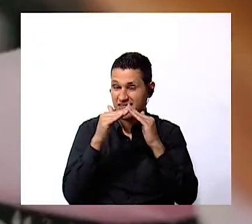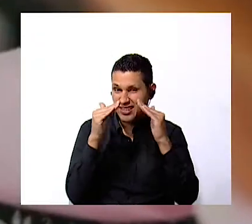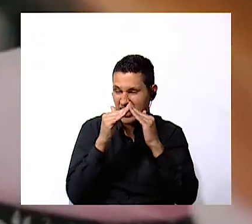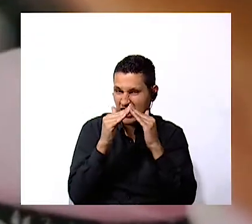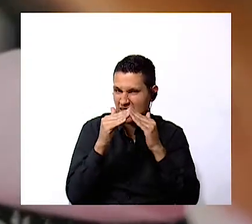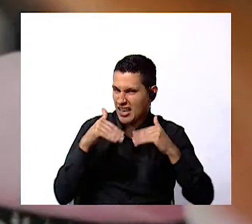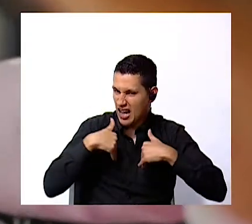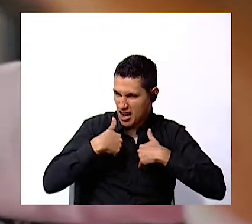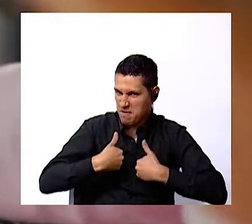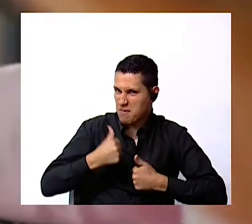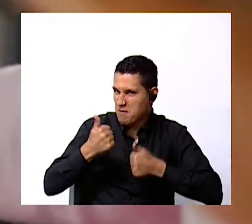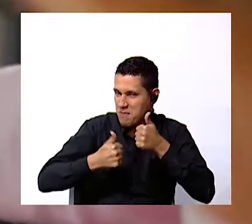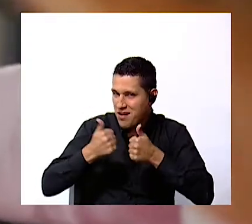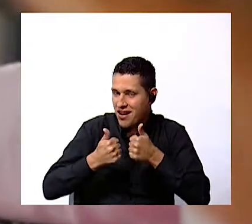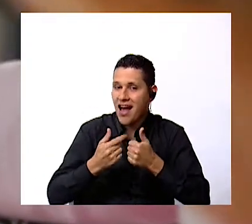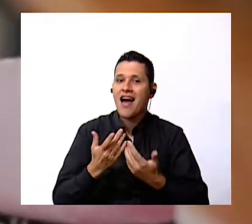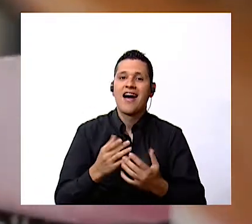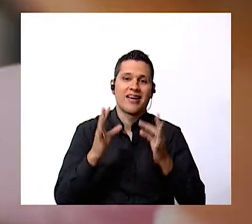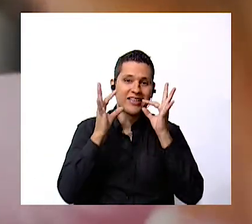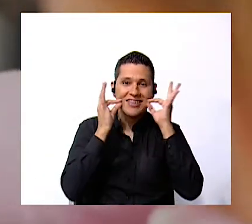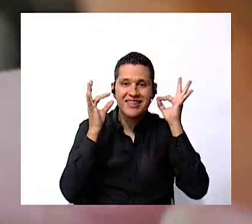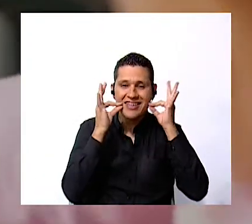cats live in a house